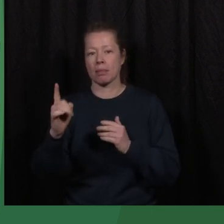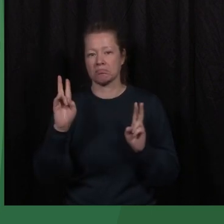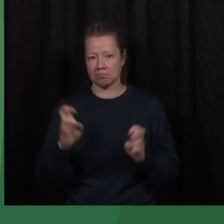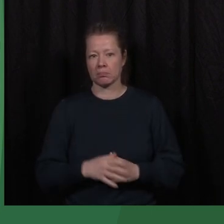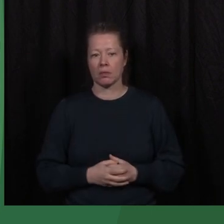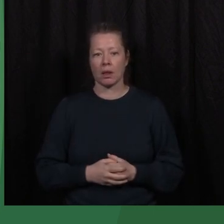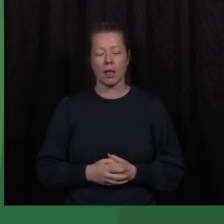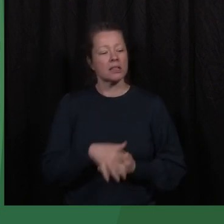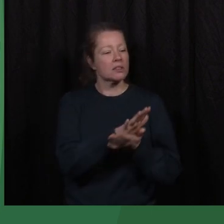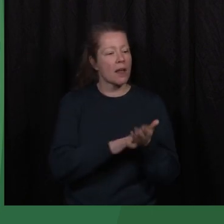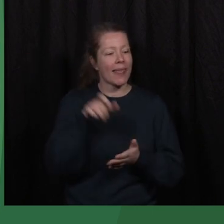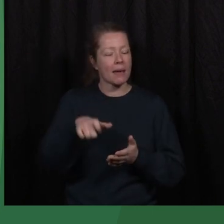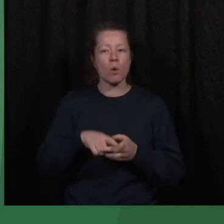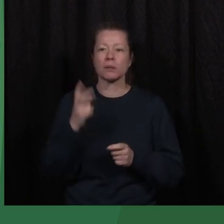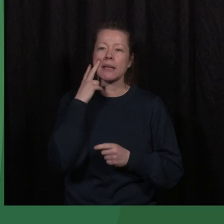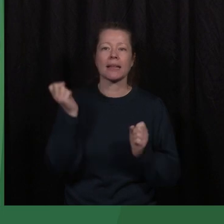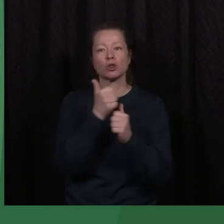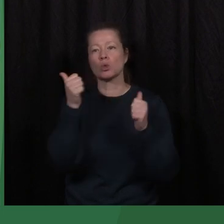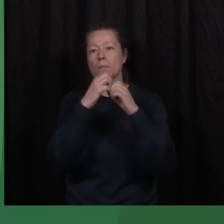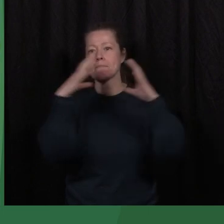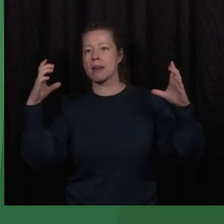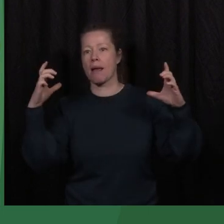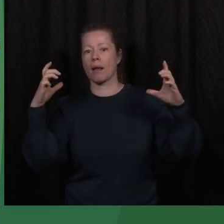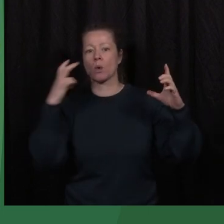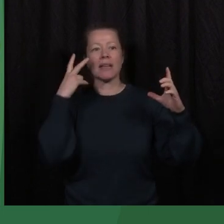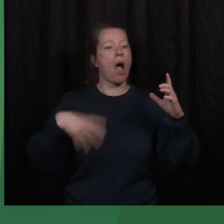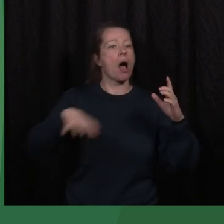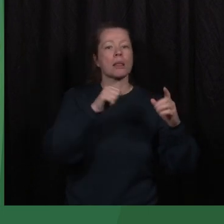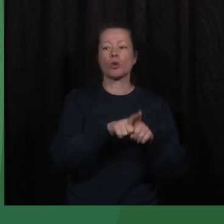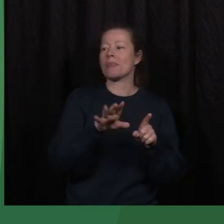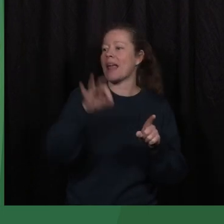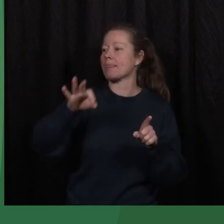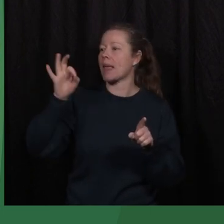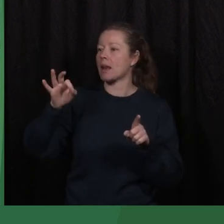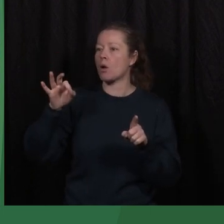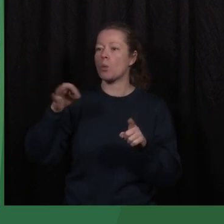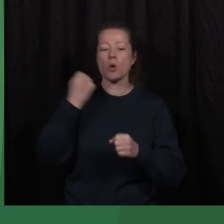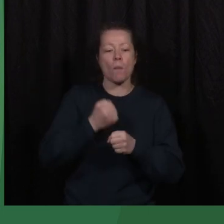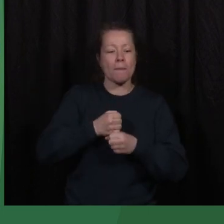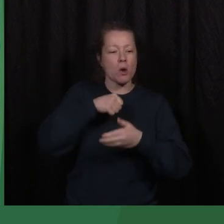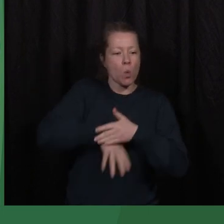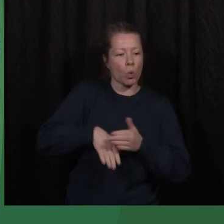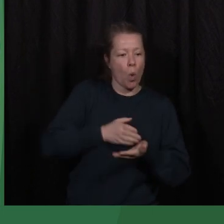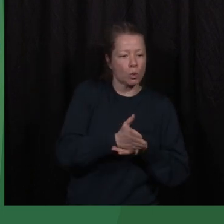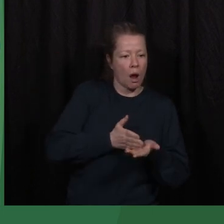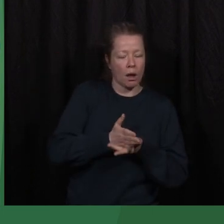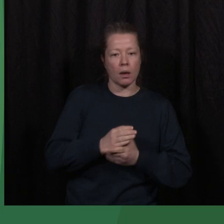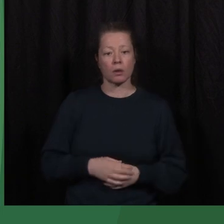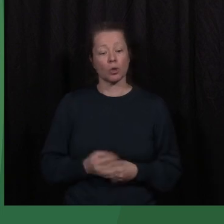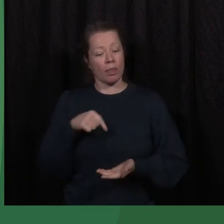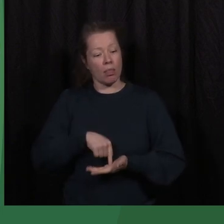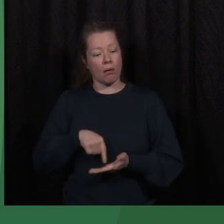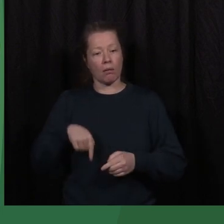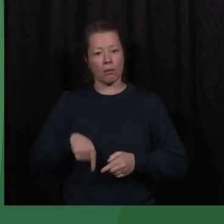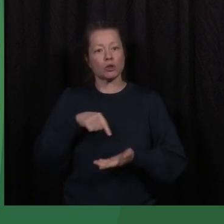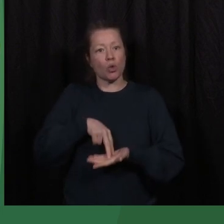Strategists have to look at the big picture. They have to see everything as a trend, and they have to work at the root causes. So today, I stand before you